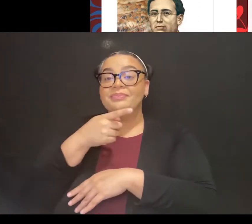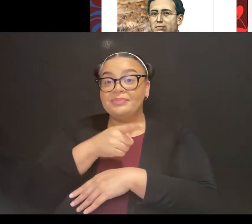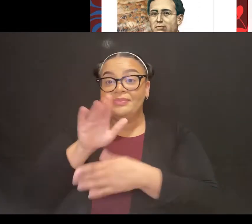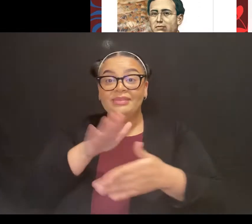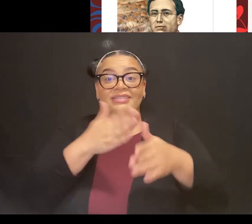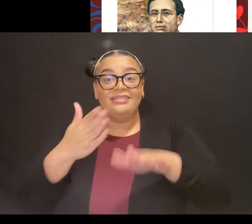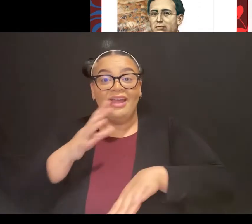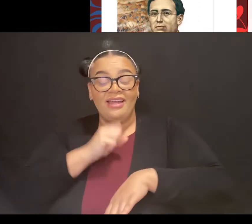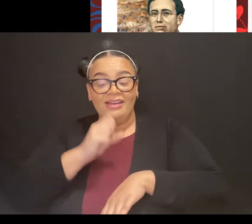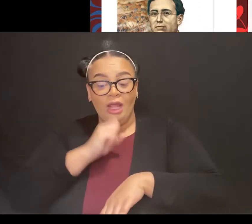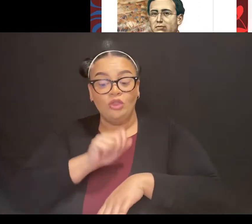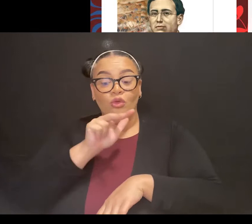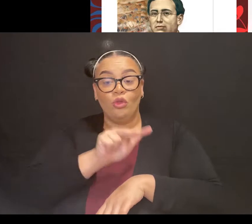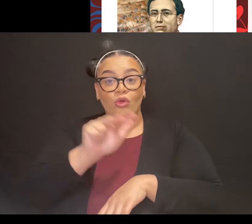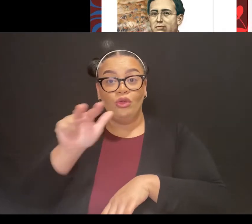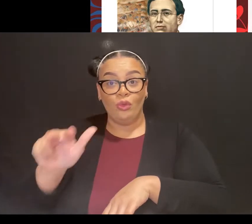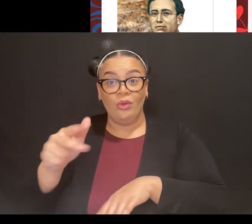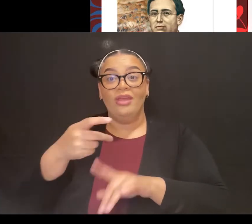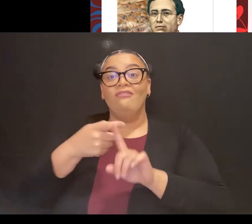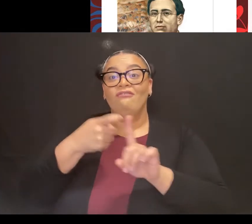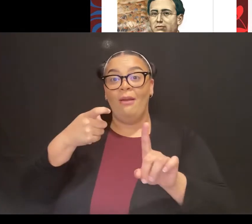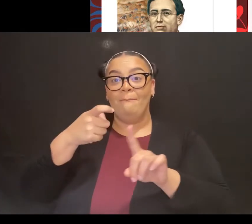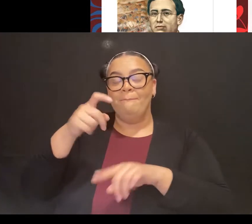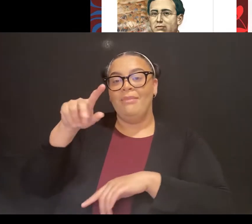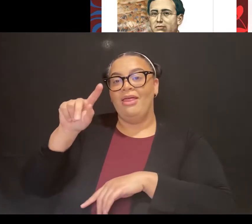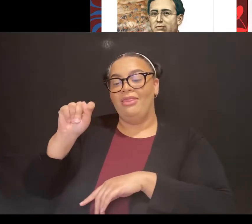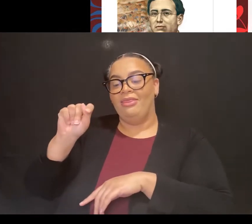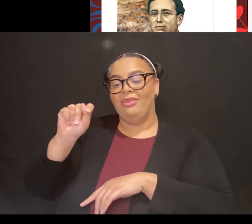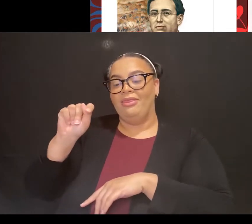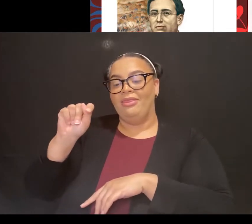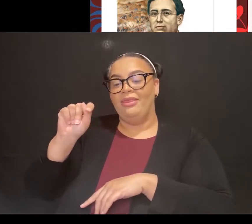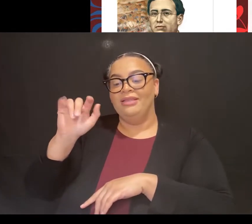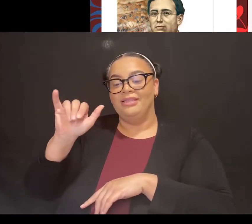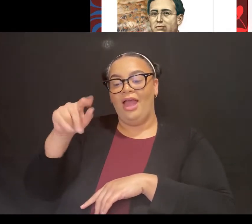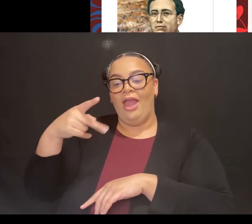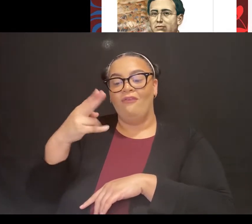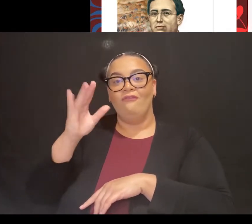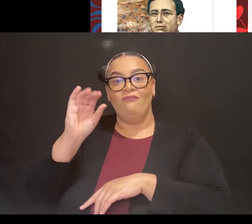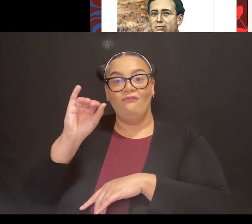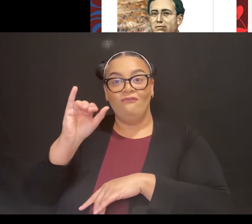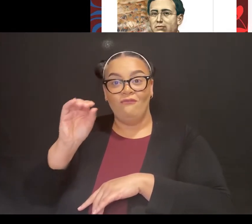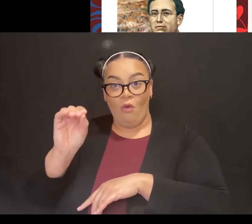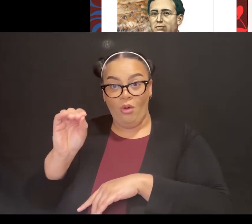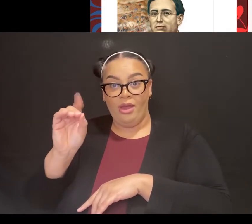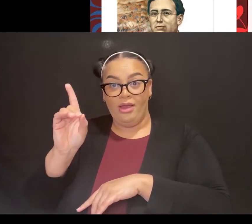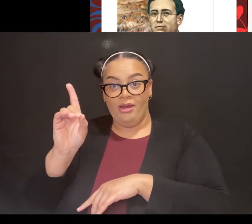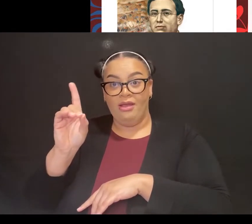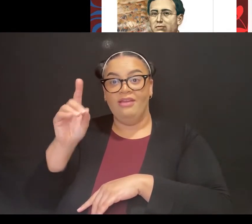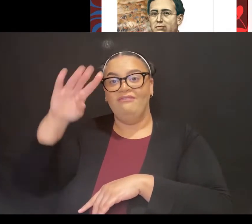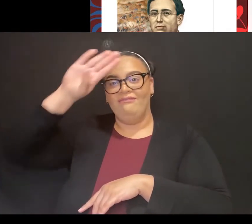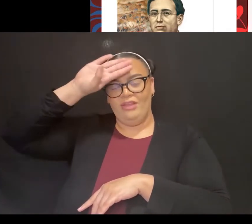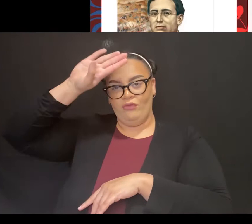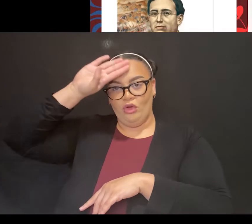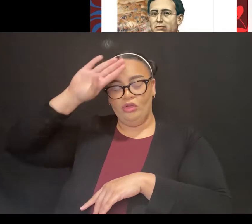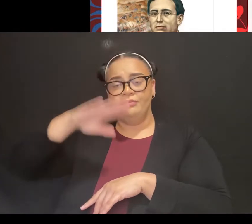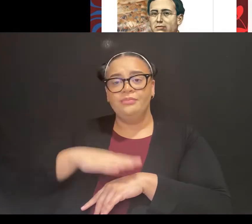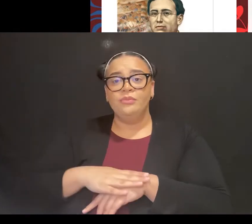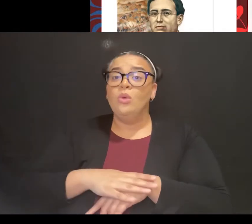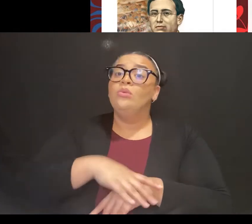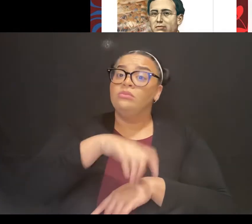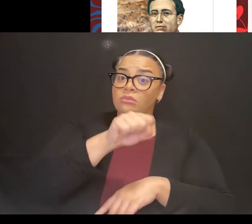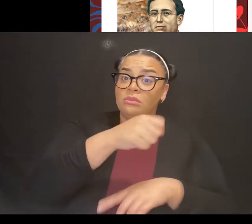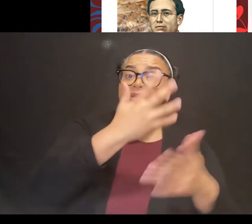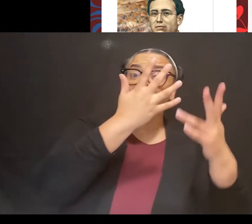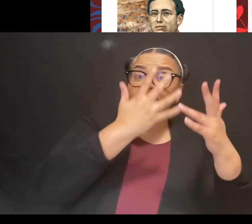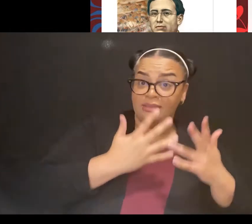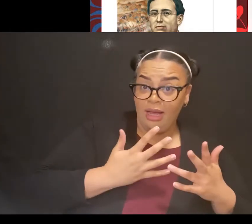fever. So although that's a really sad ending, he inspired the Mexican people to no end. And